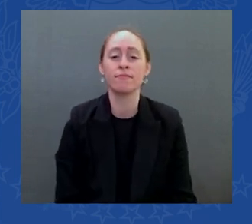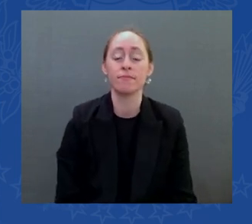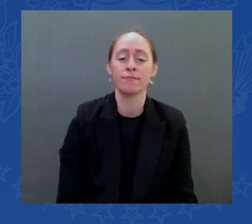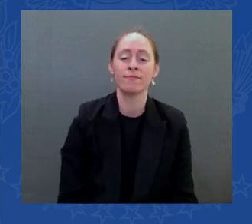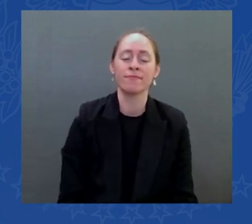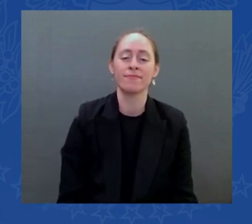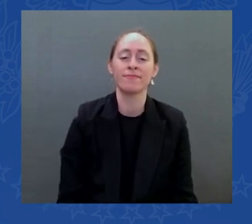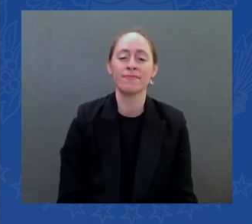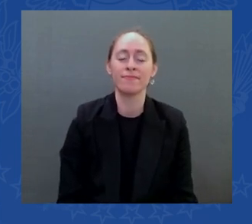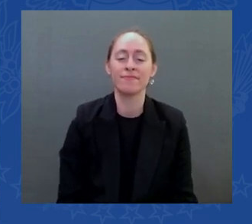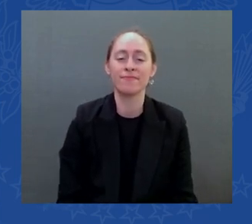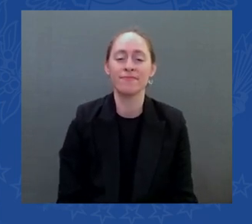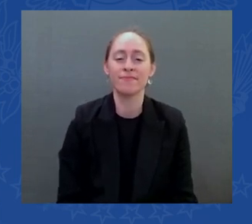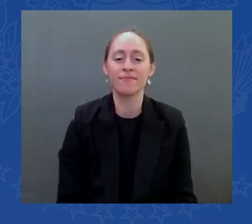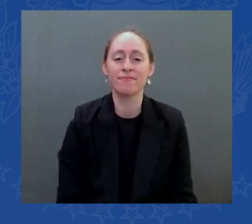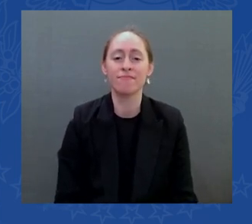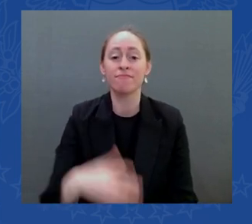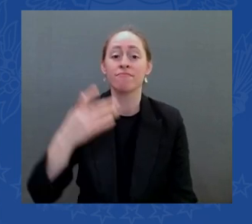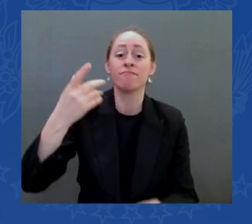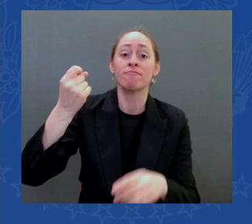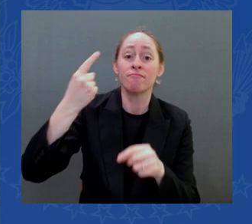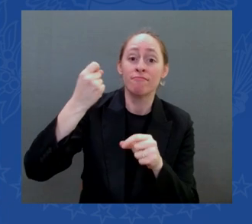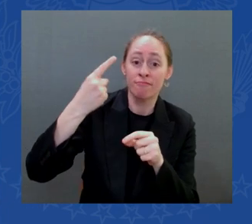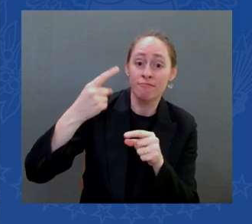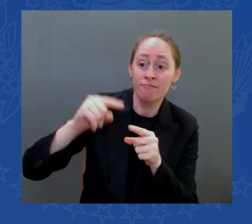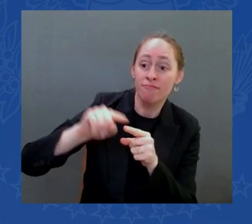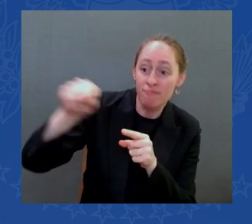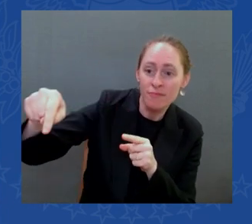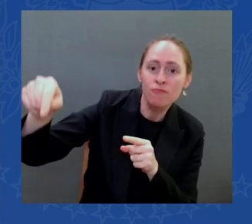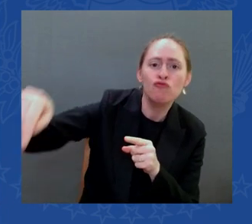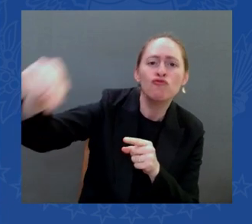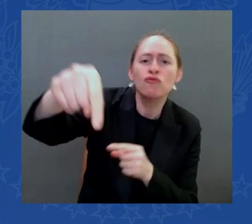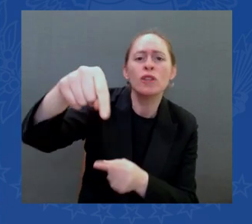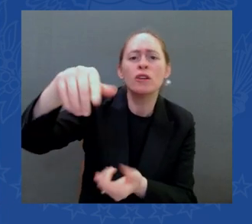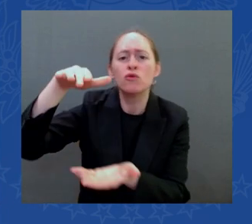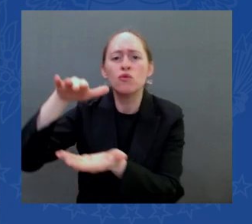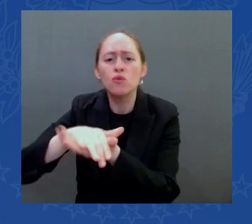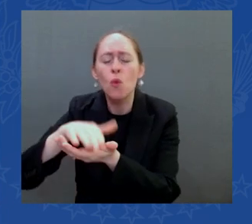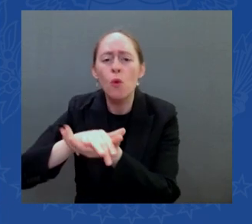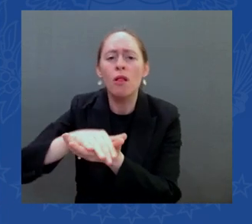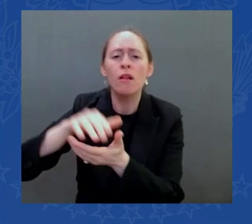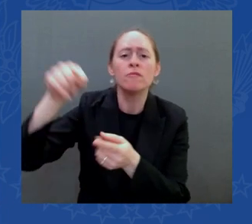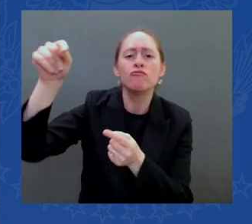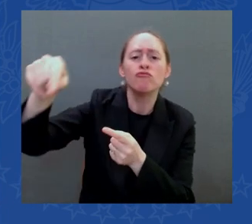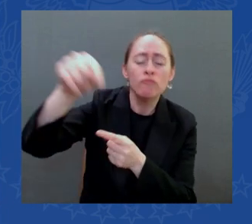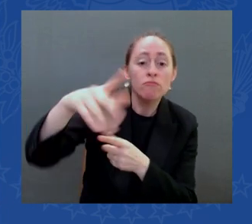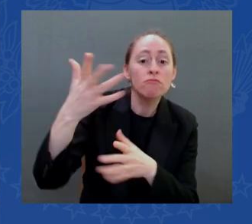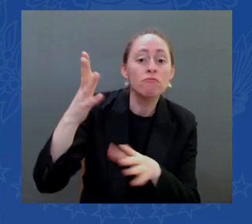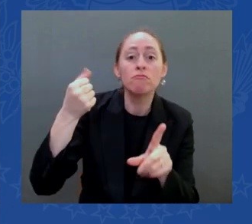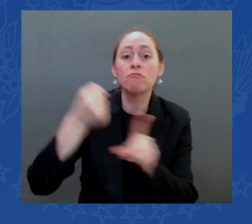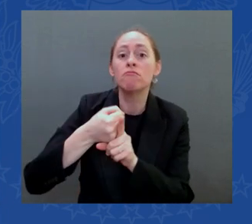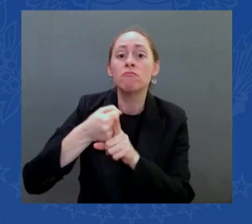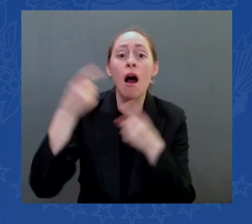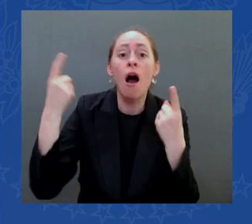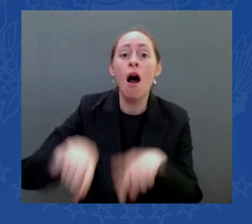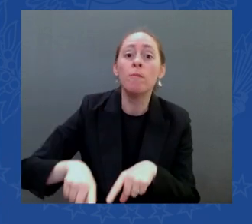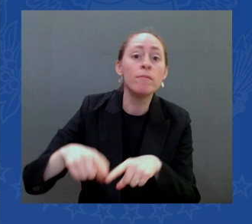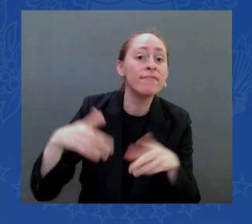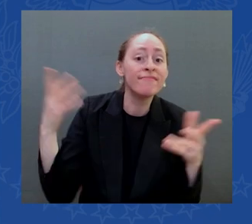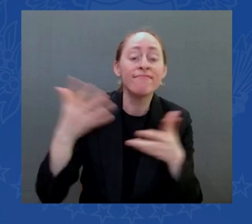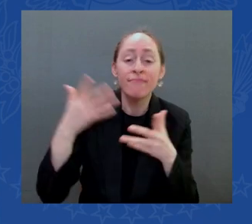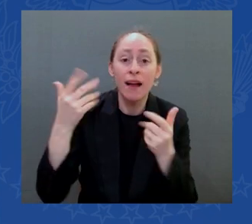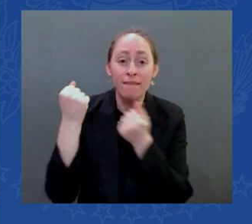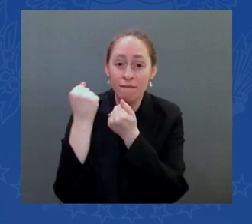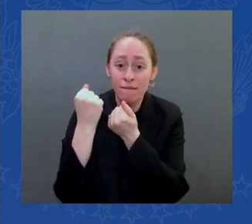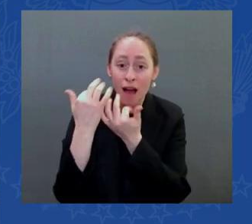what there a fire you couldn't get across the bridge you had to go 10 miles to get around go up over the